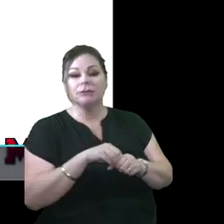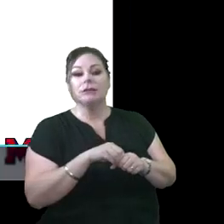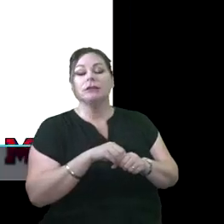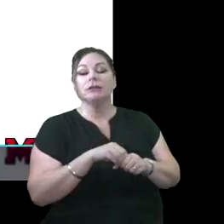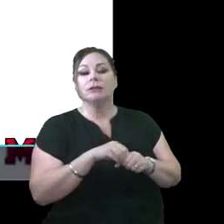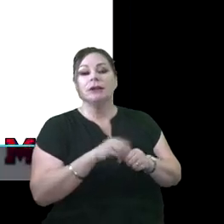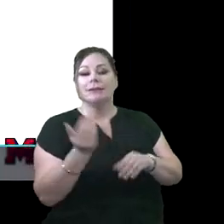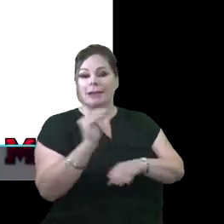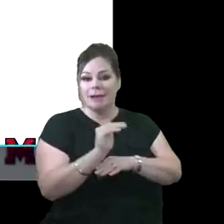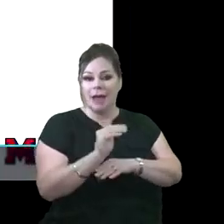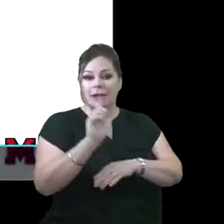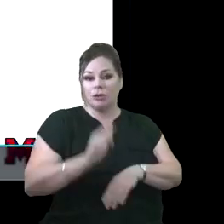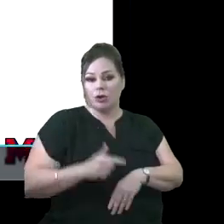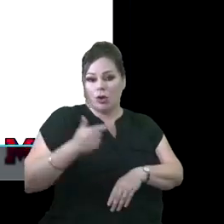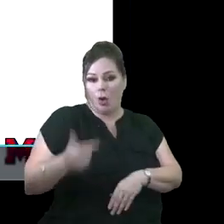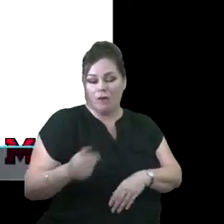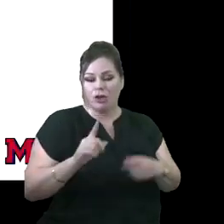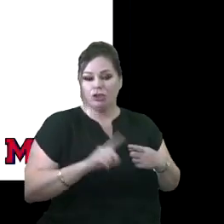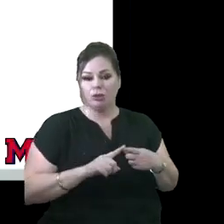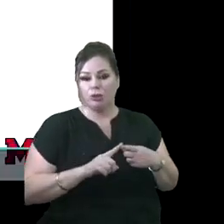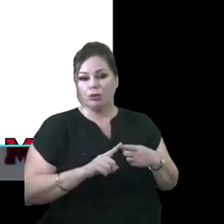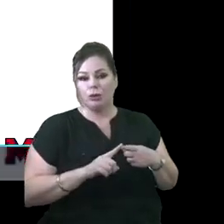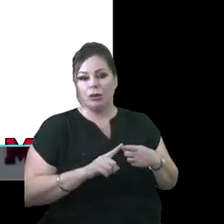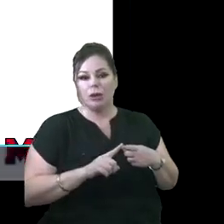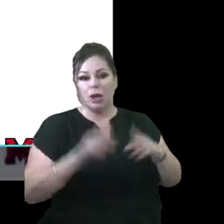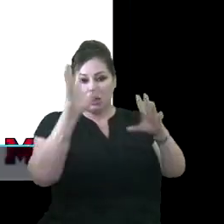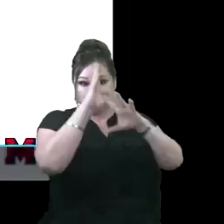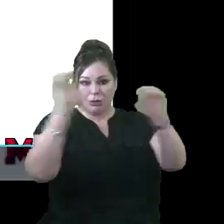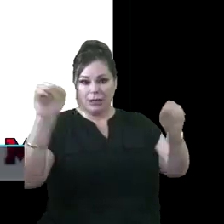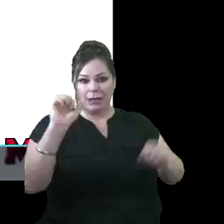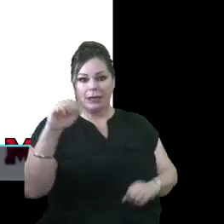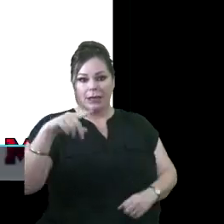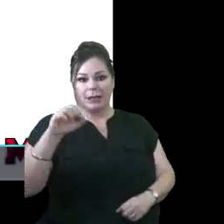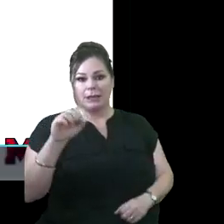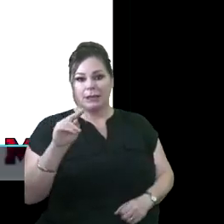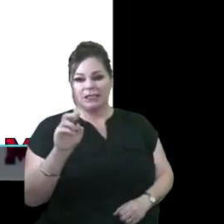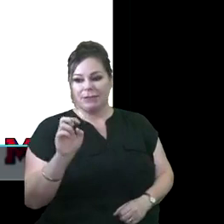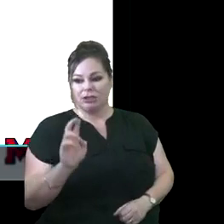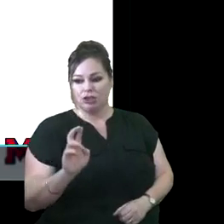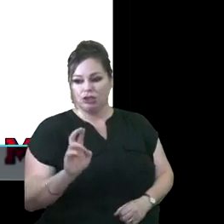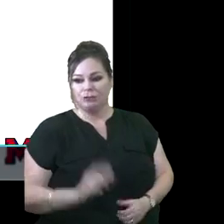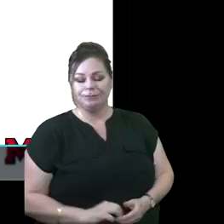tonight. And I'm going to turn it back over to Superintendent Spencer at this time.